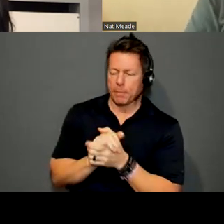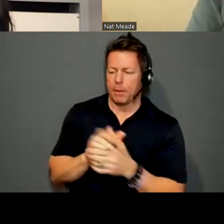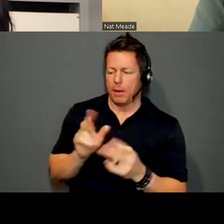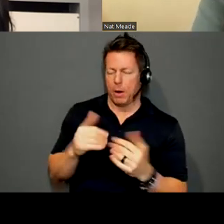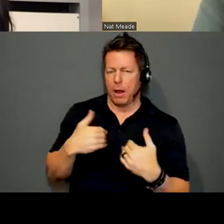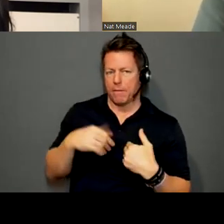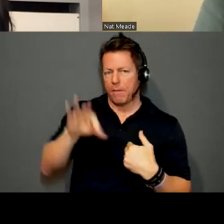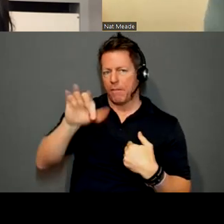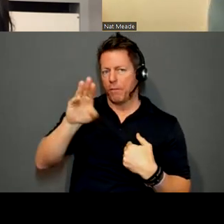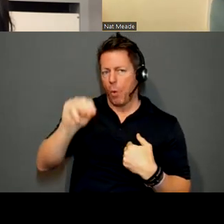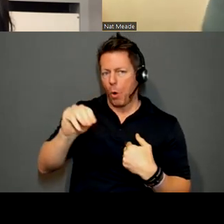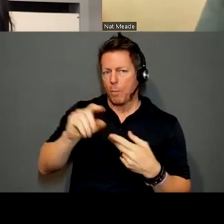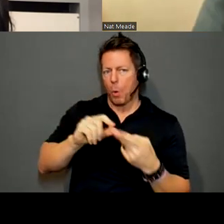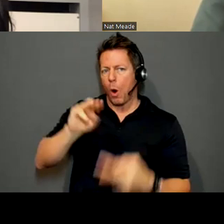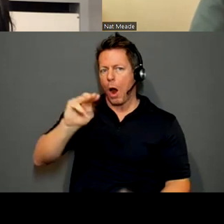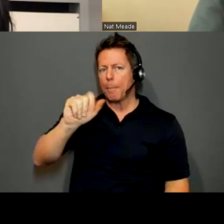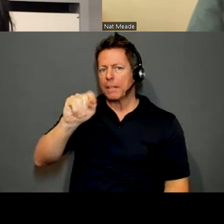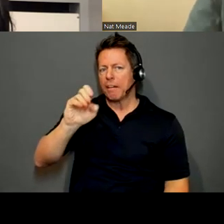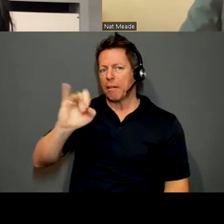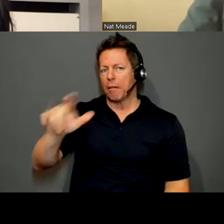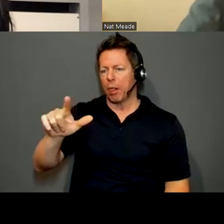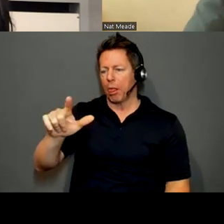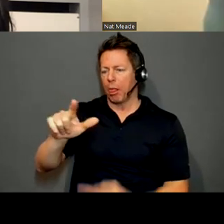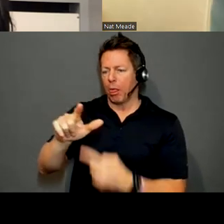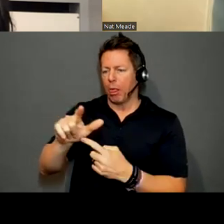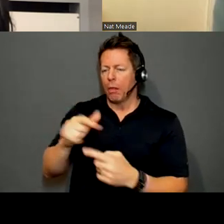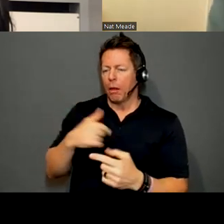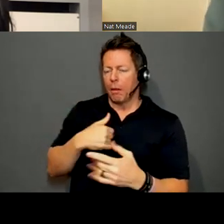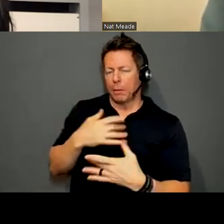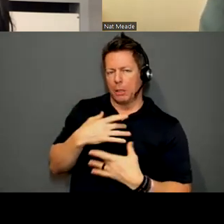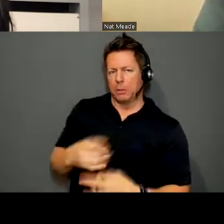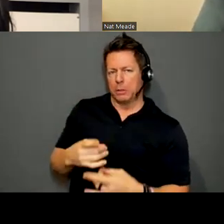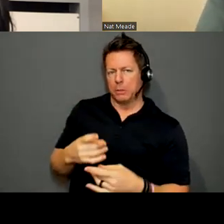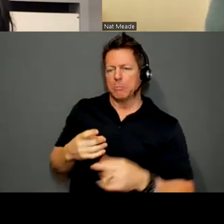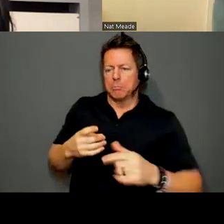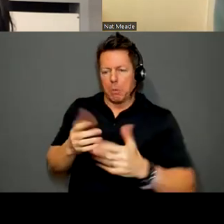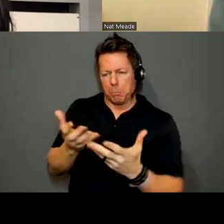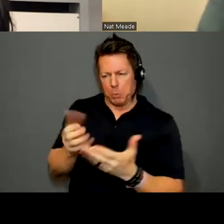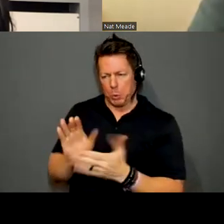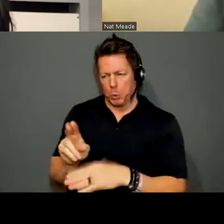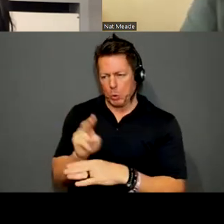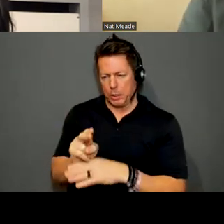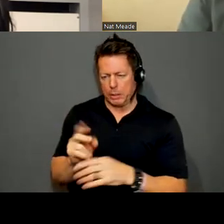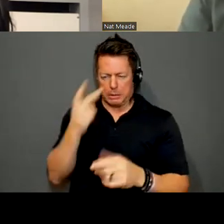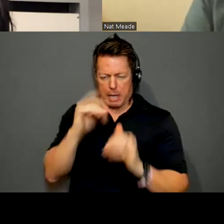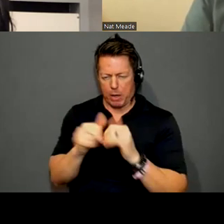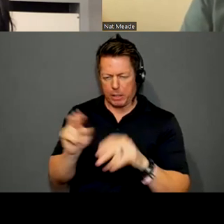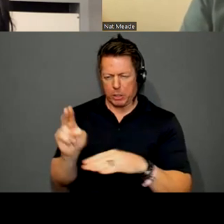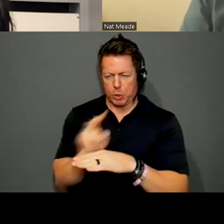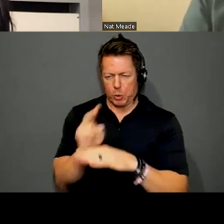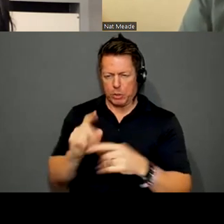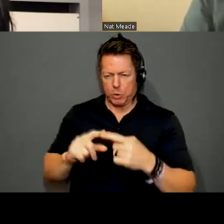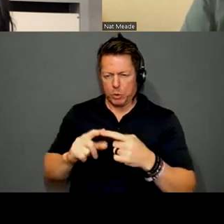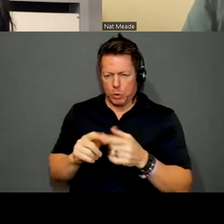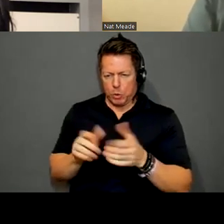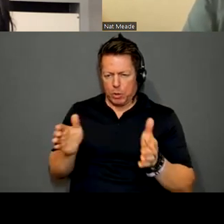or a material that I get inspired by that I'm interested to use and see how I can use it in a way to provoke the